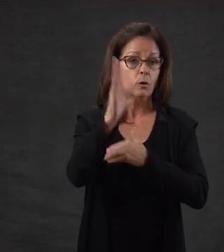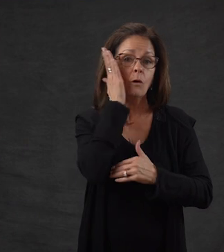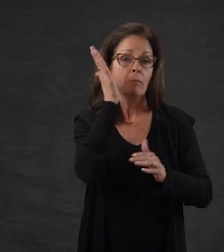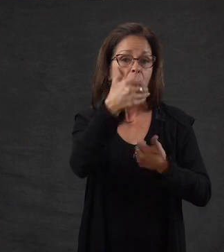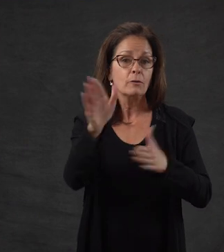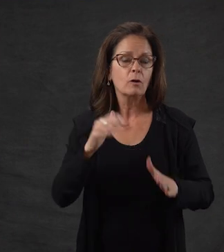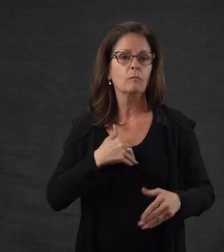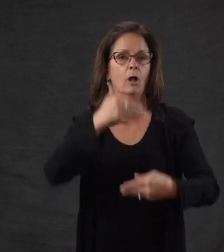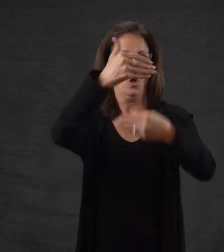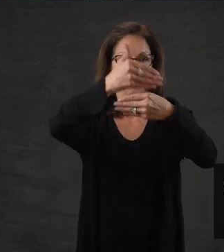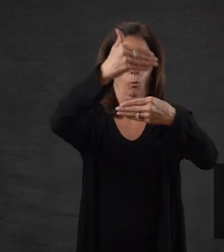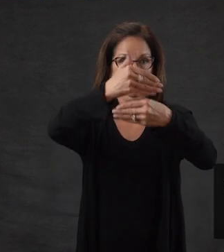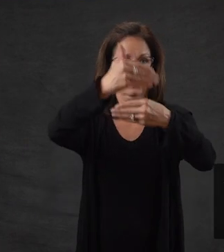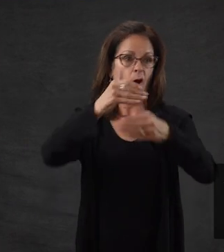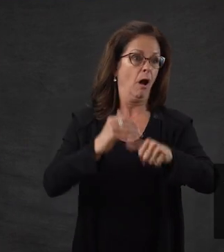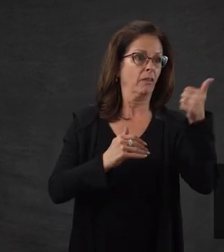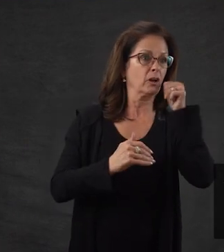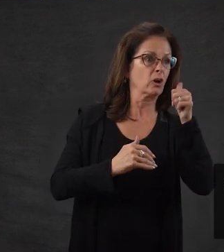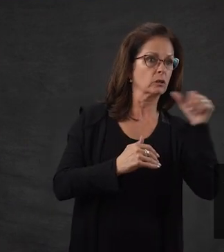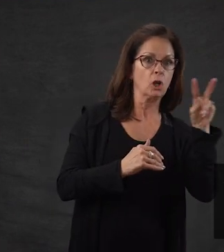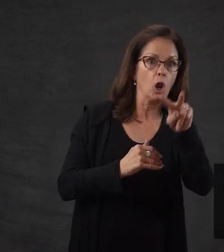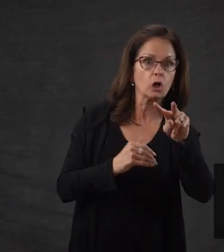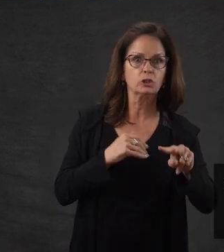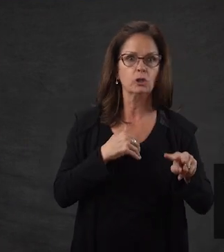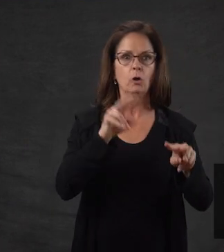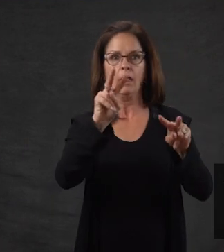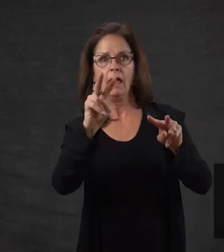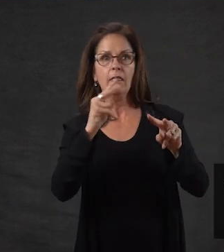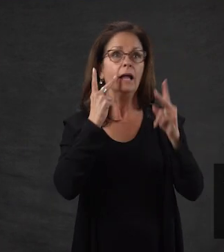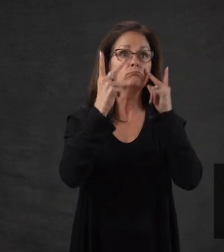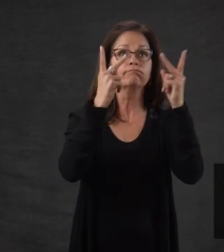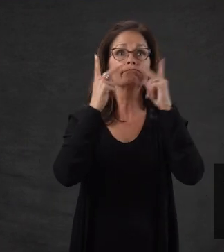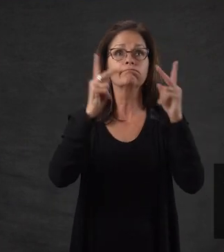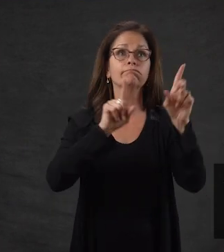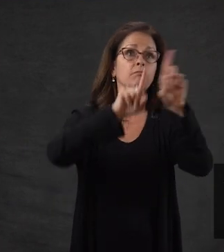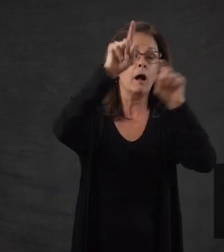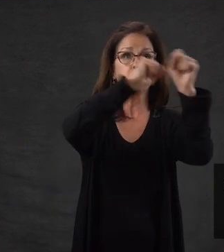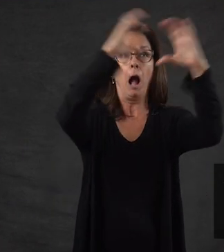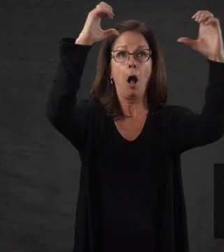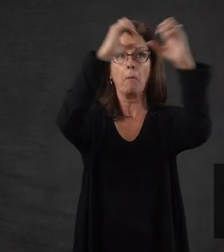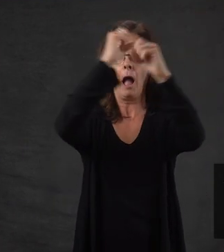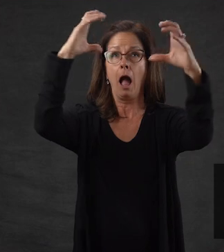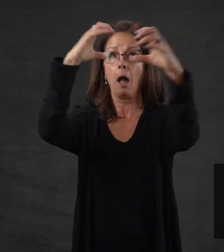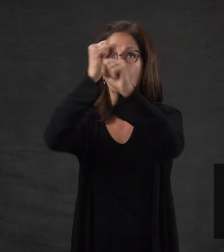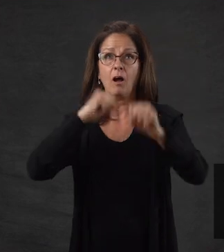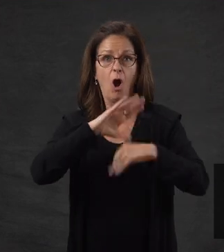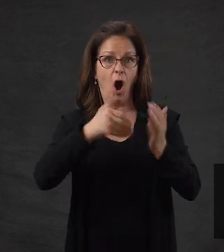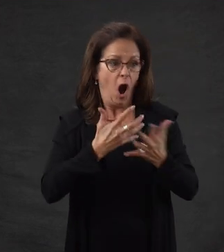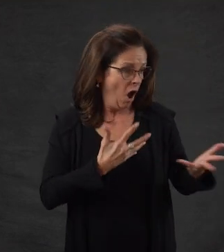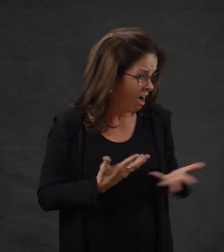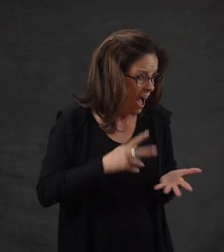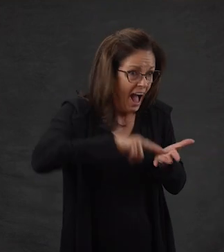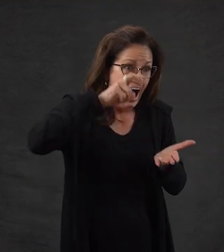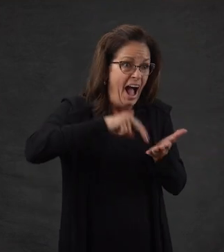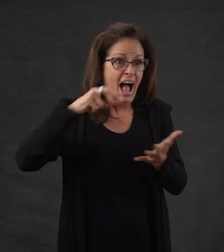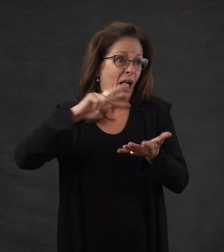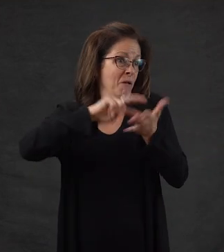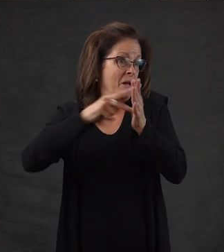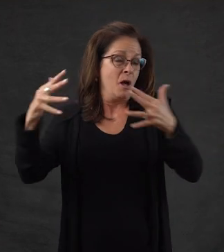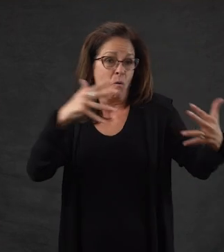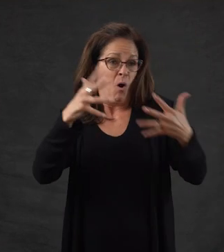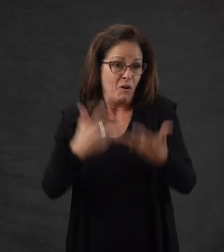They ran to a bedroom where other girls were watching fireworks from the window. They jumped for joy, knowing the war was over. Dorothy's article,